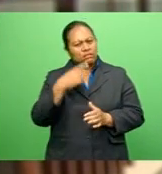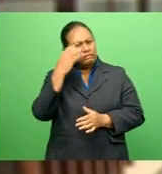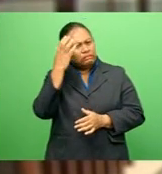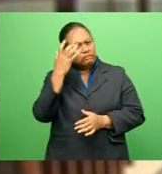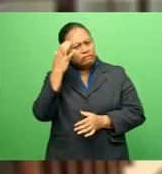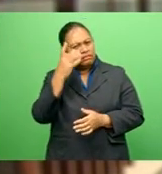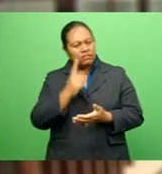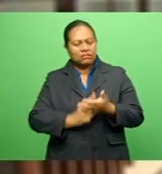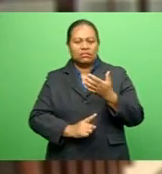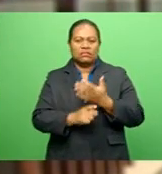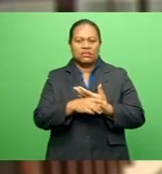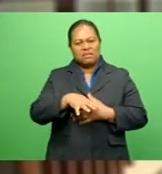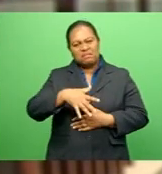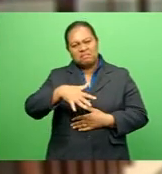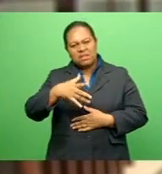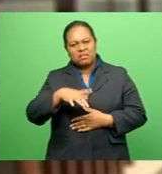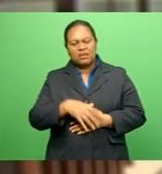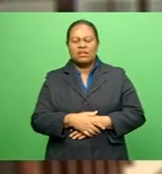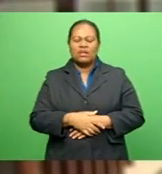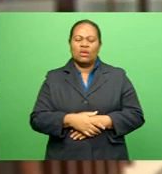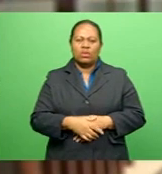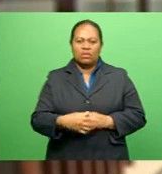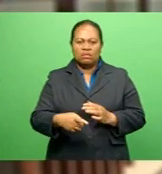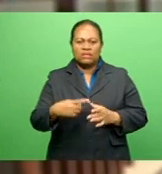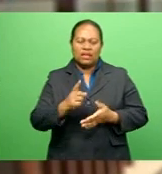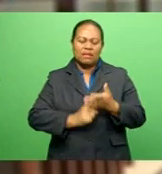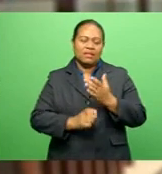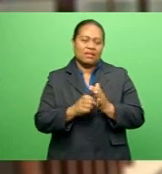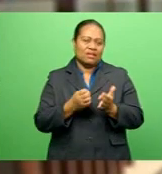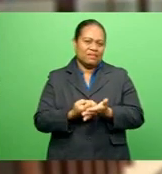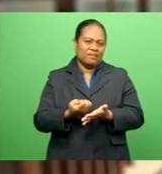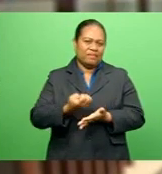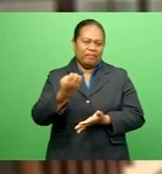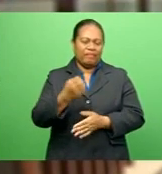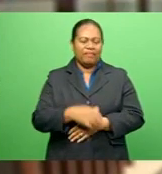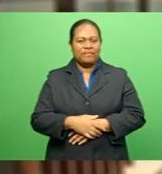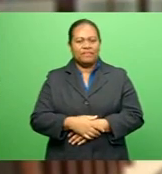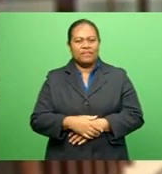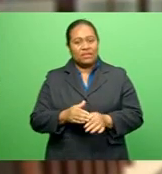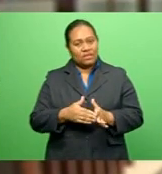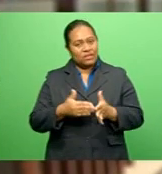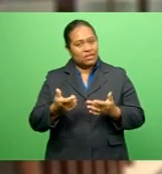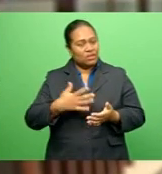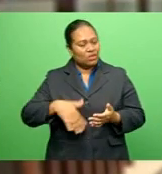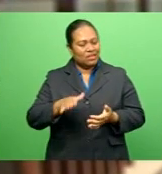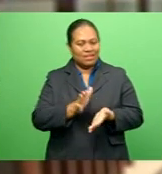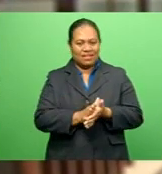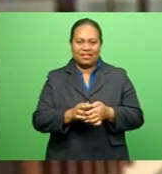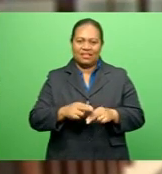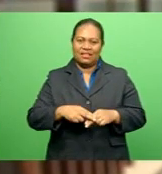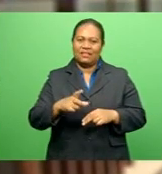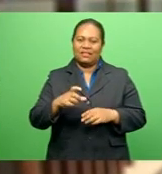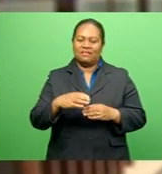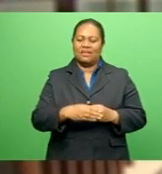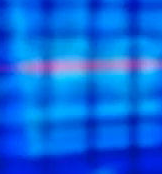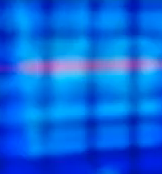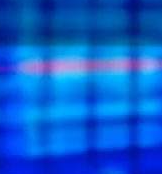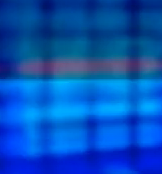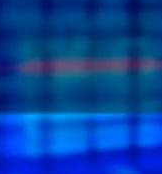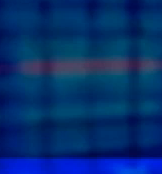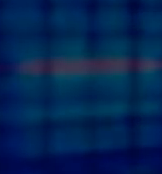it may hint a bit of a drag on the U.S. economy over the coming months But for now, that's all from your HFC Bank, Vinaka